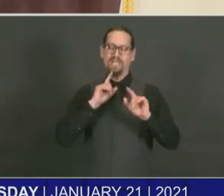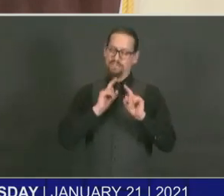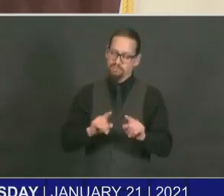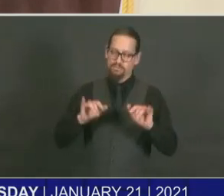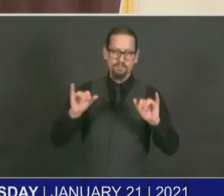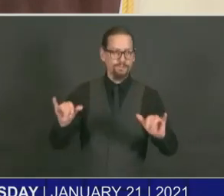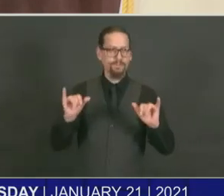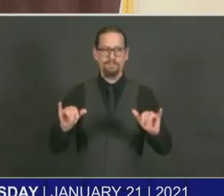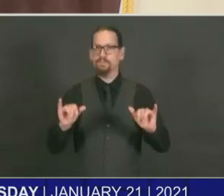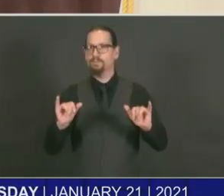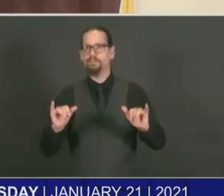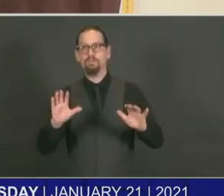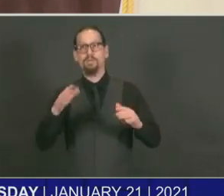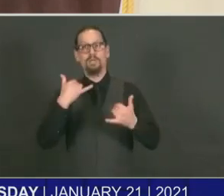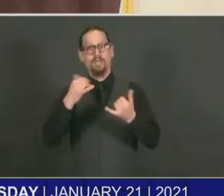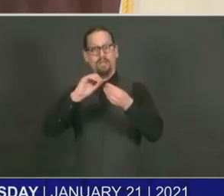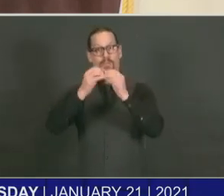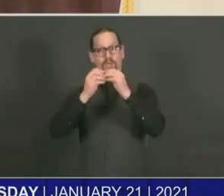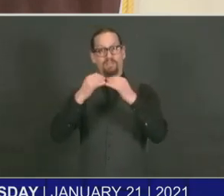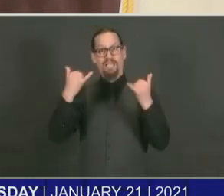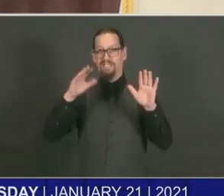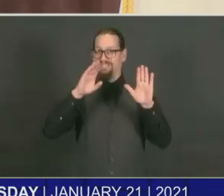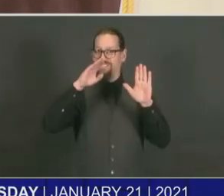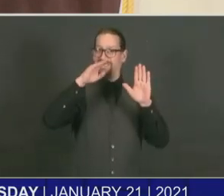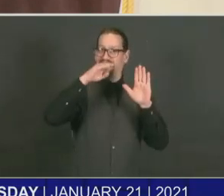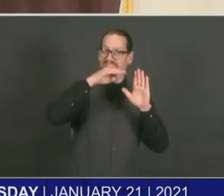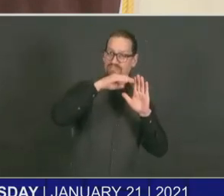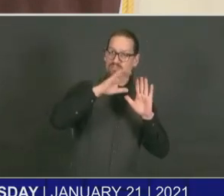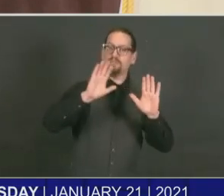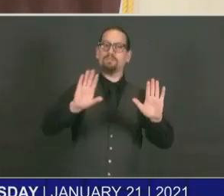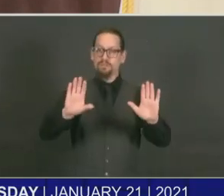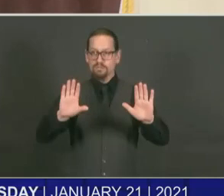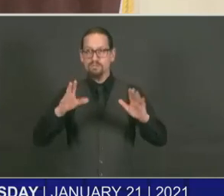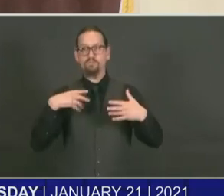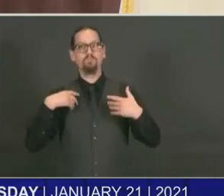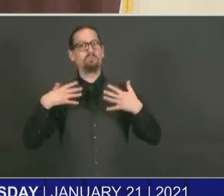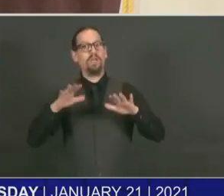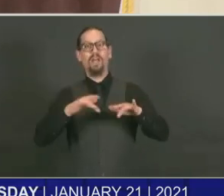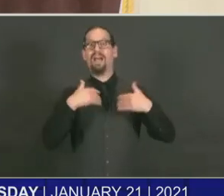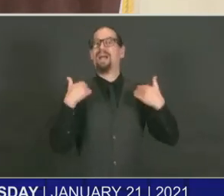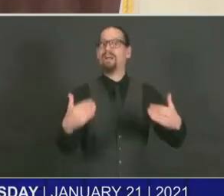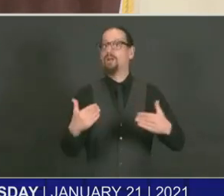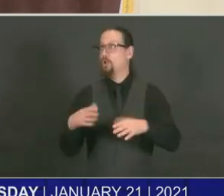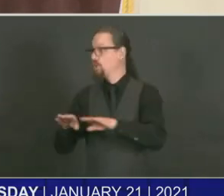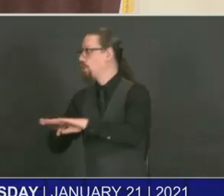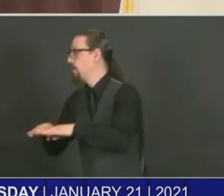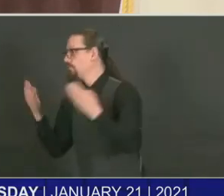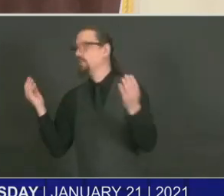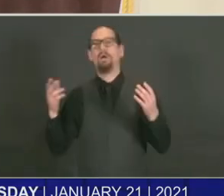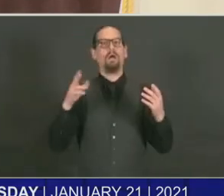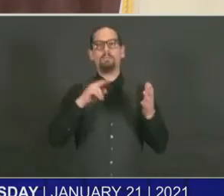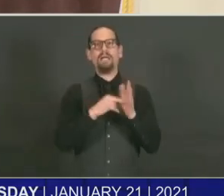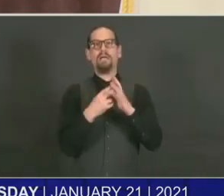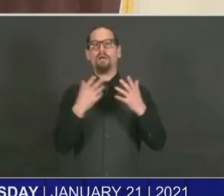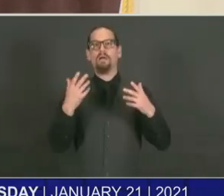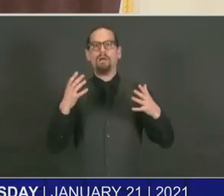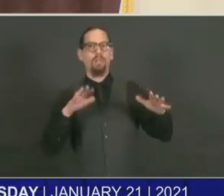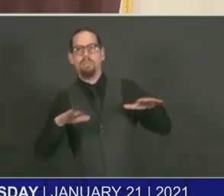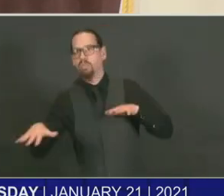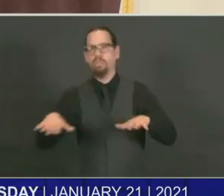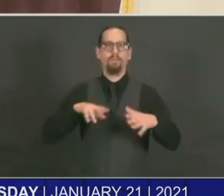wouldn't want to make changes too early that would put all businesses at risk, particularly